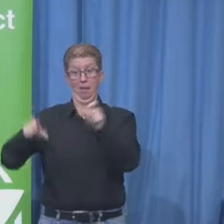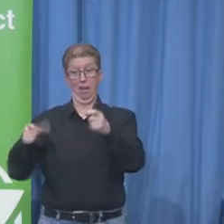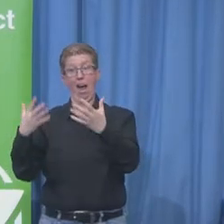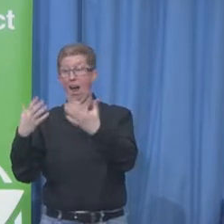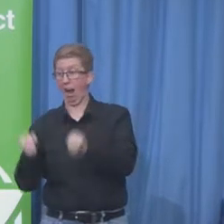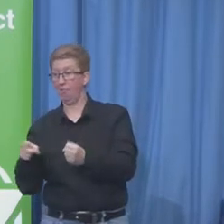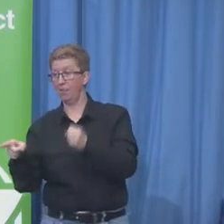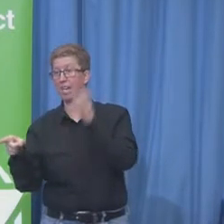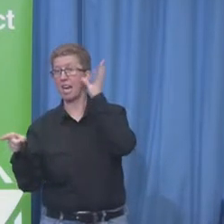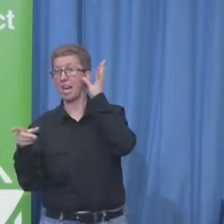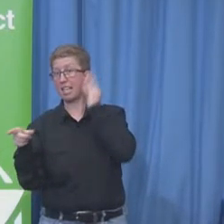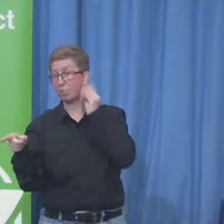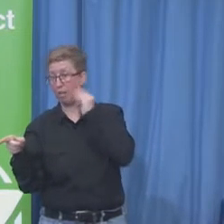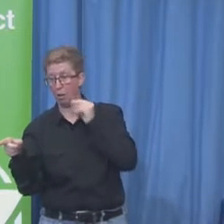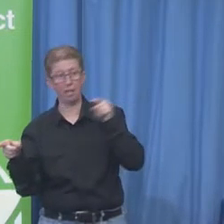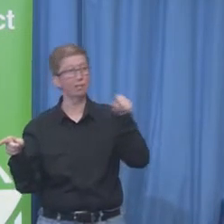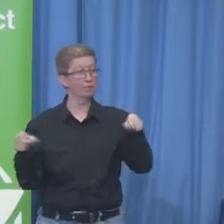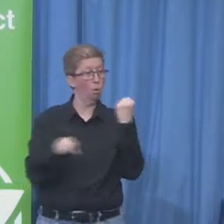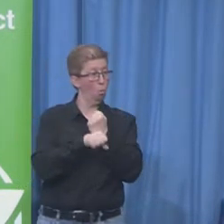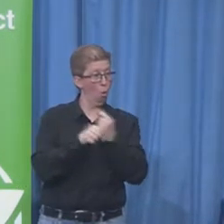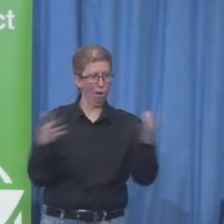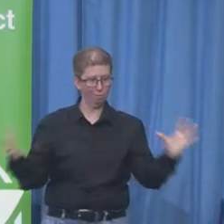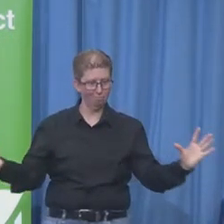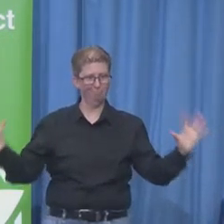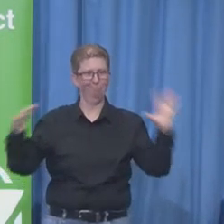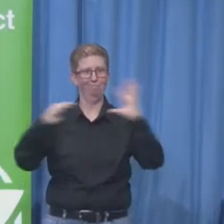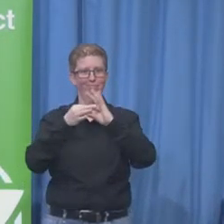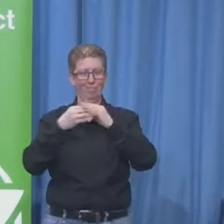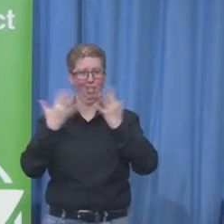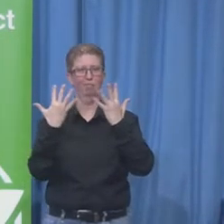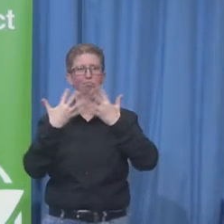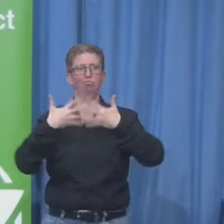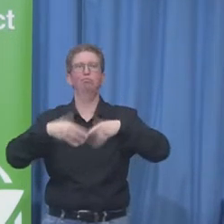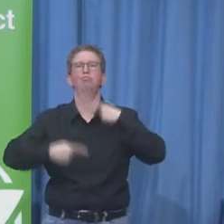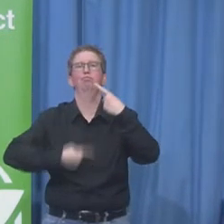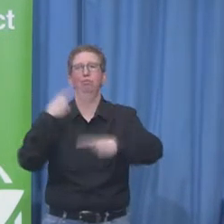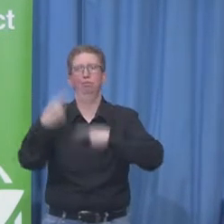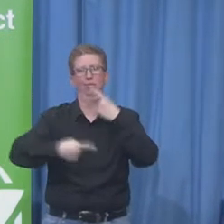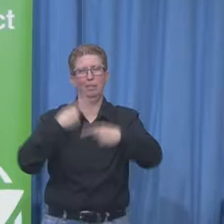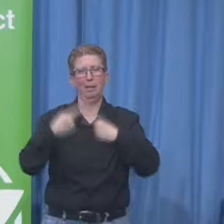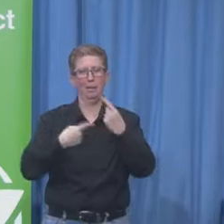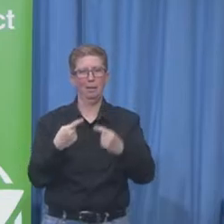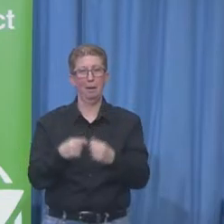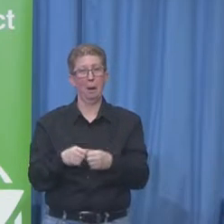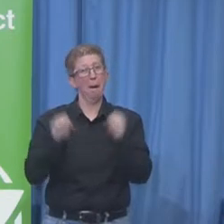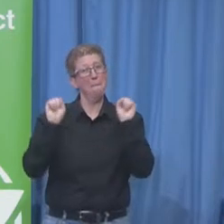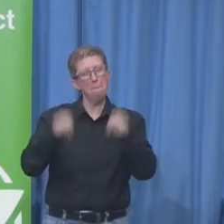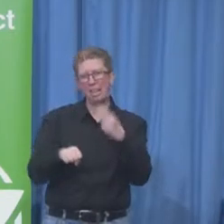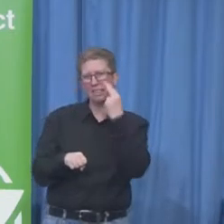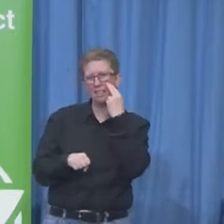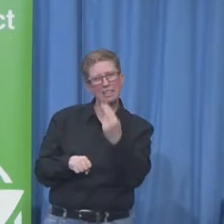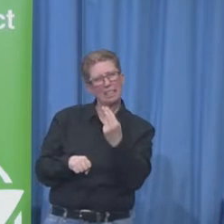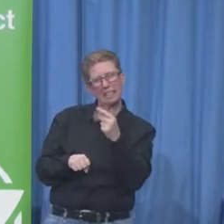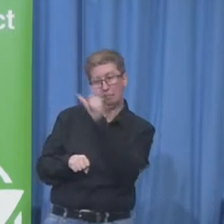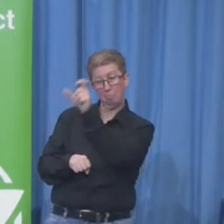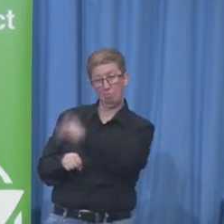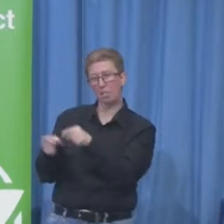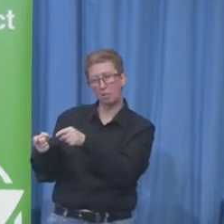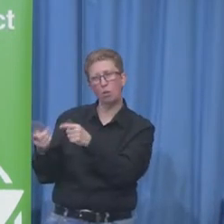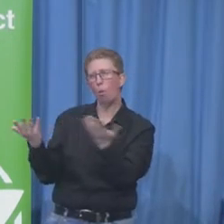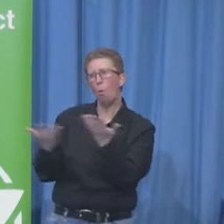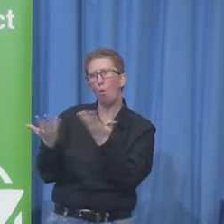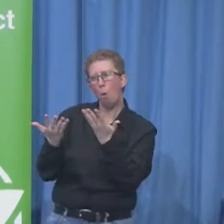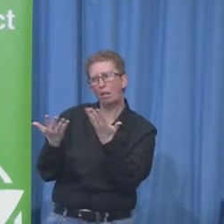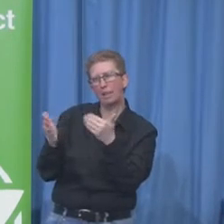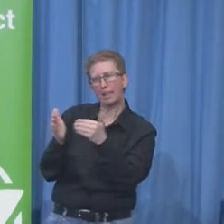finance, in legal. You need partners to make this work, because we couldn't find the talent pool. And we used